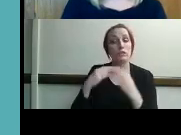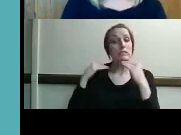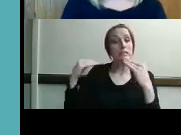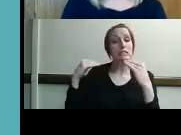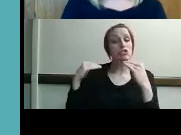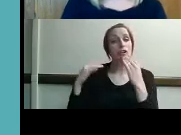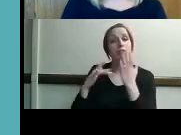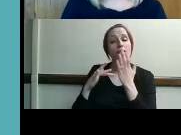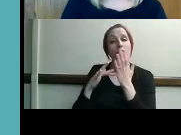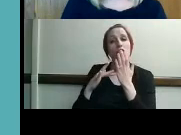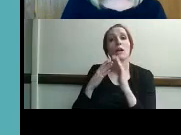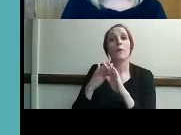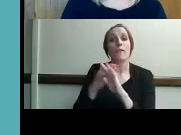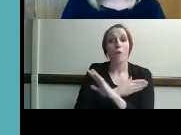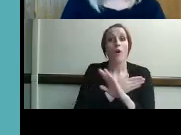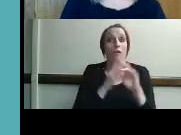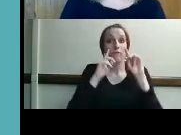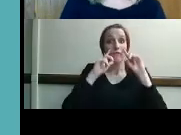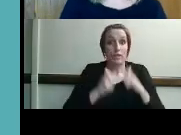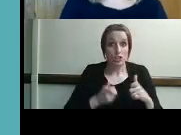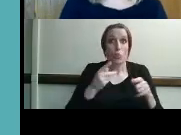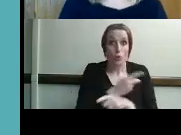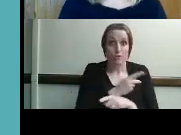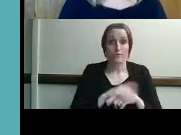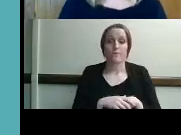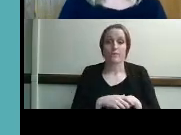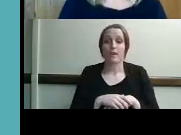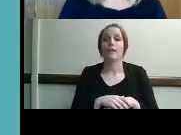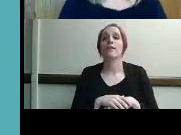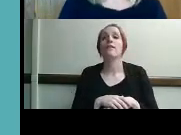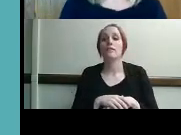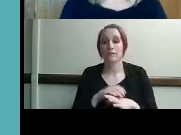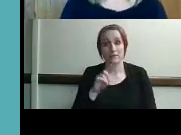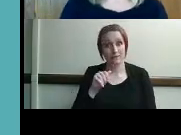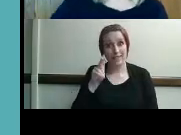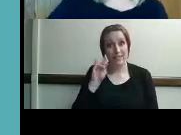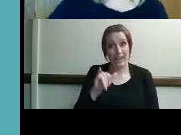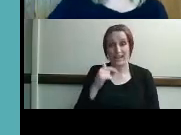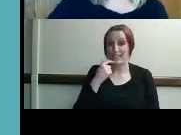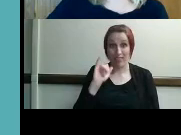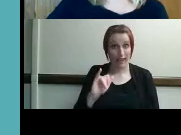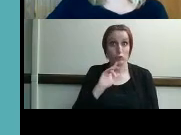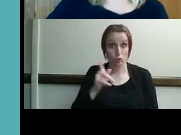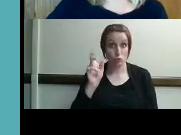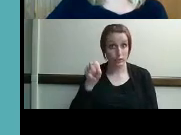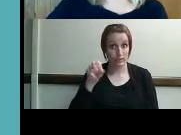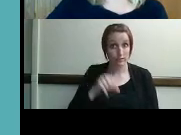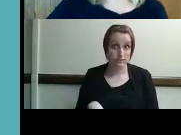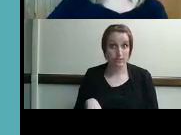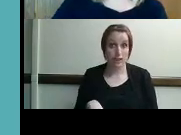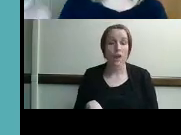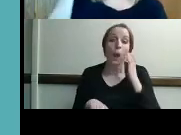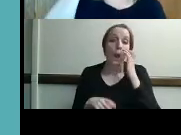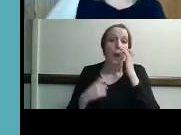additional vision loss occurs that's true and we do teach we do assess